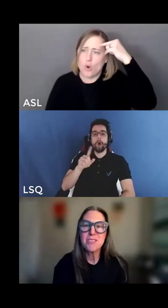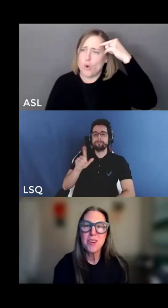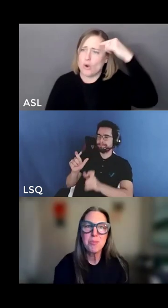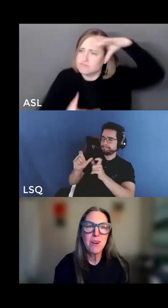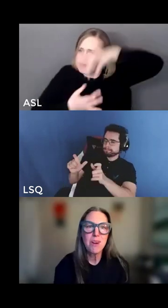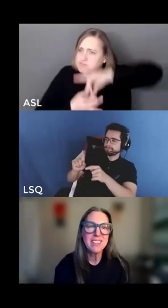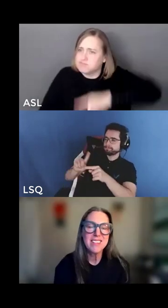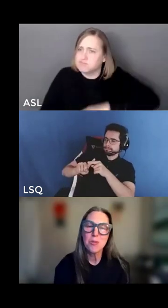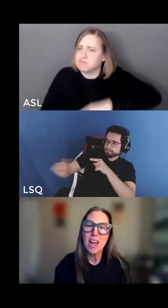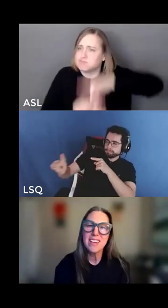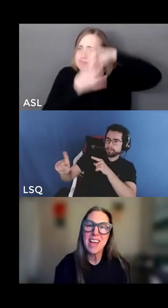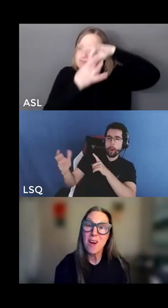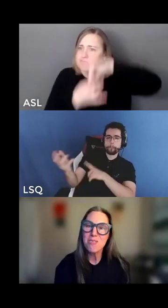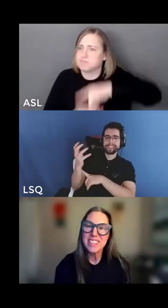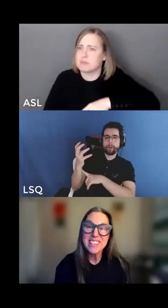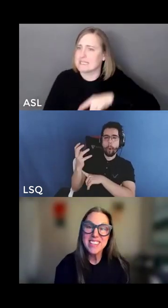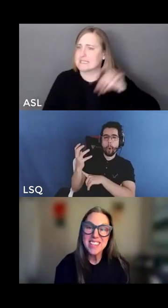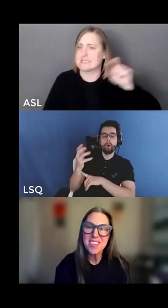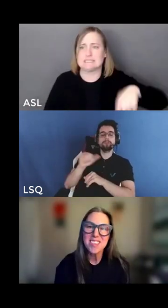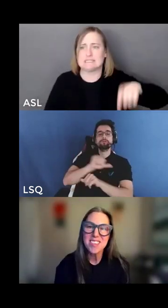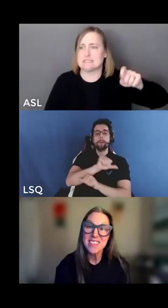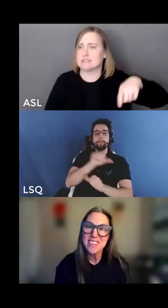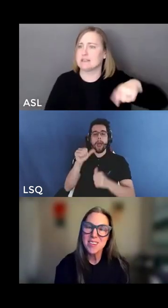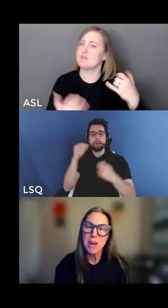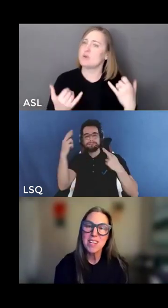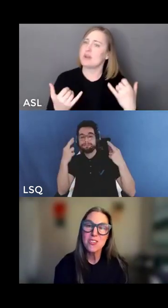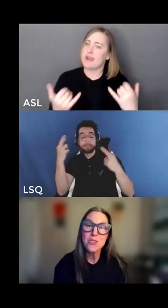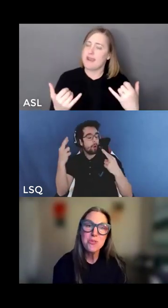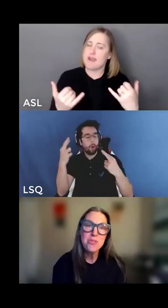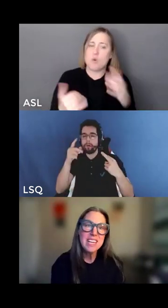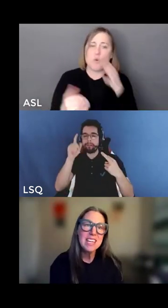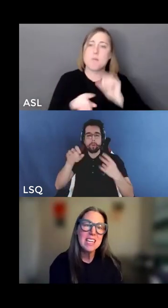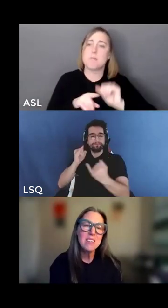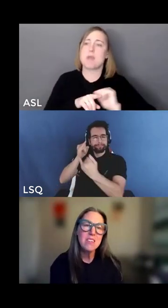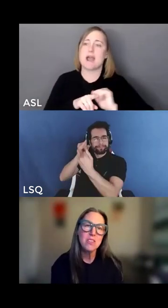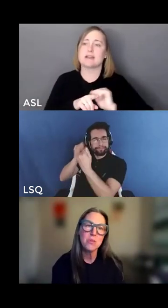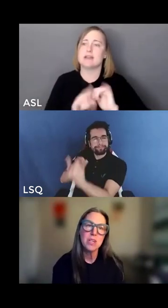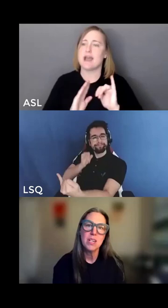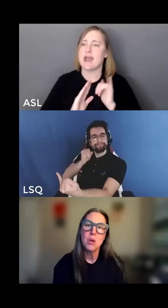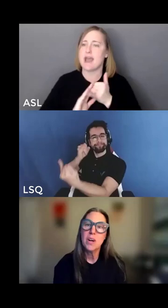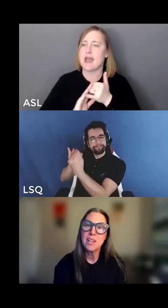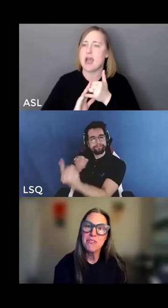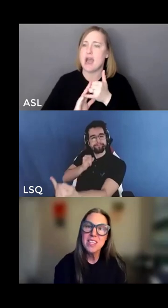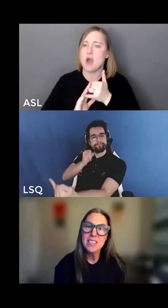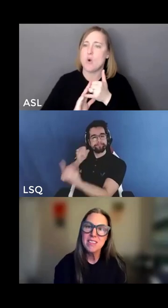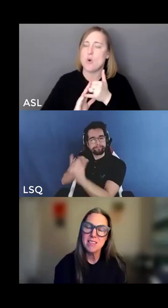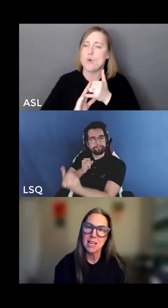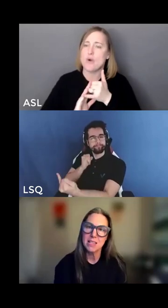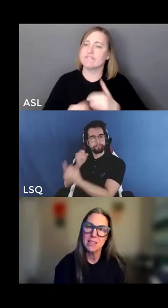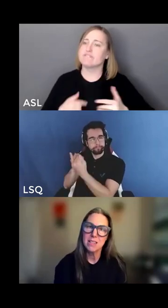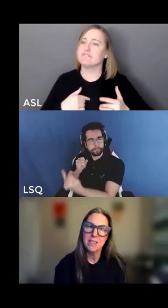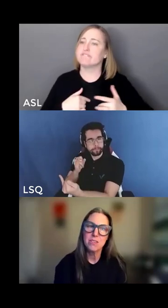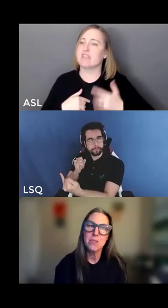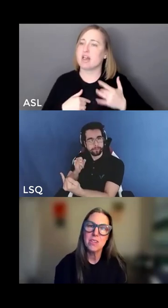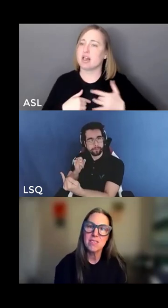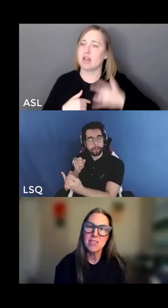so we're going to start practicing right now in this session by tuning into what it feels like to do this